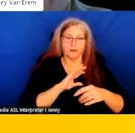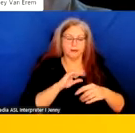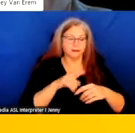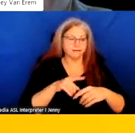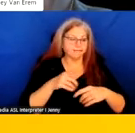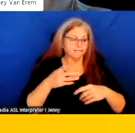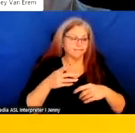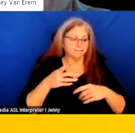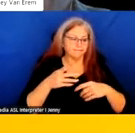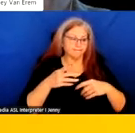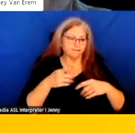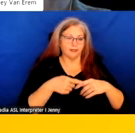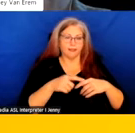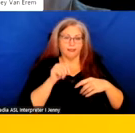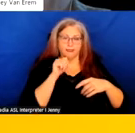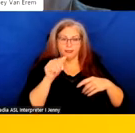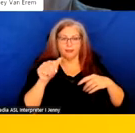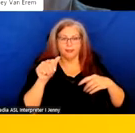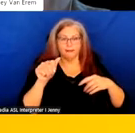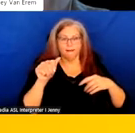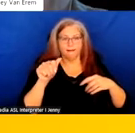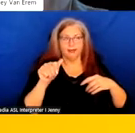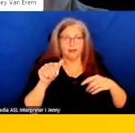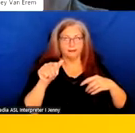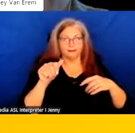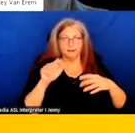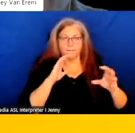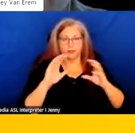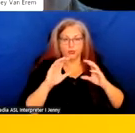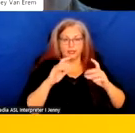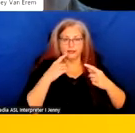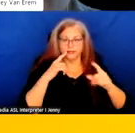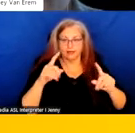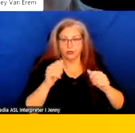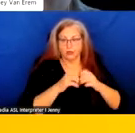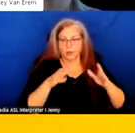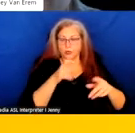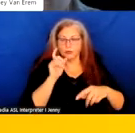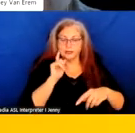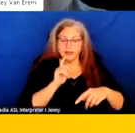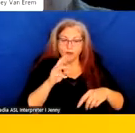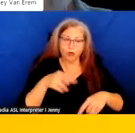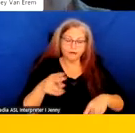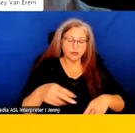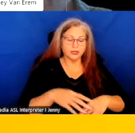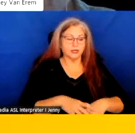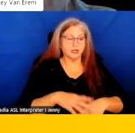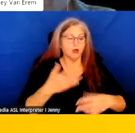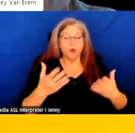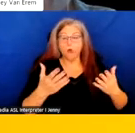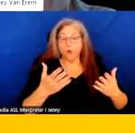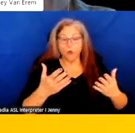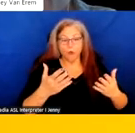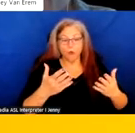is not communicating effectively with somebody who is deaf or hard of hearing, or,